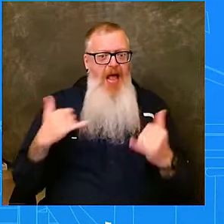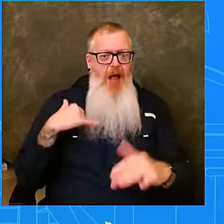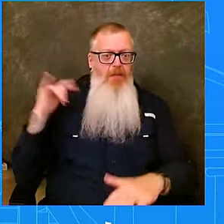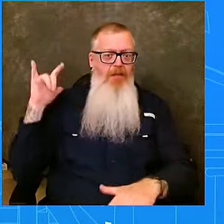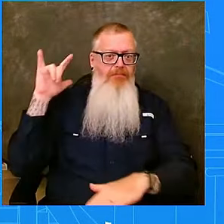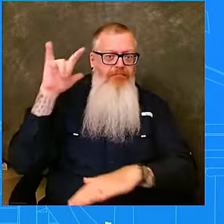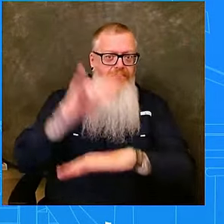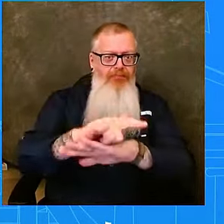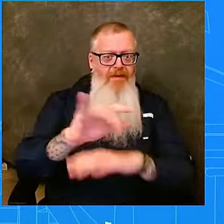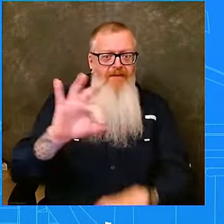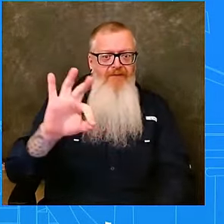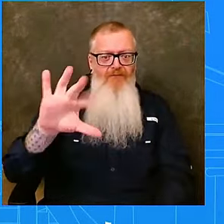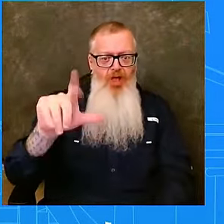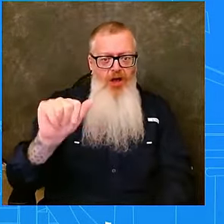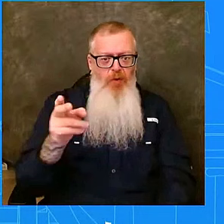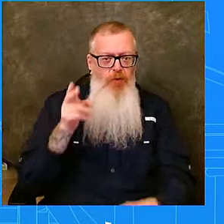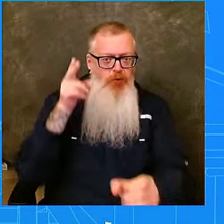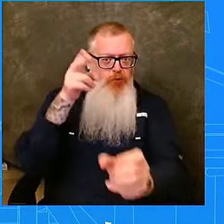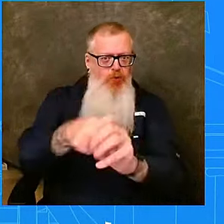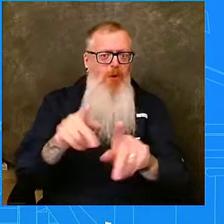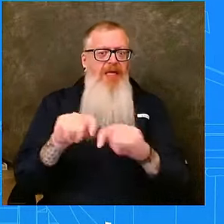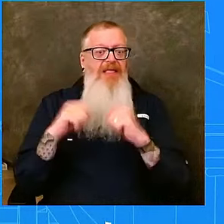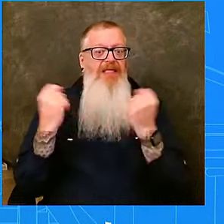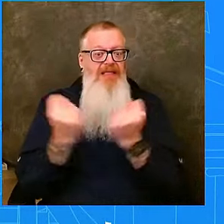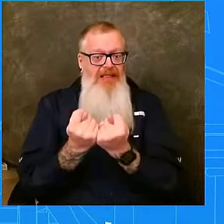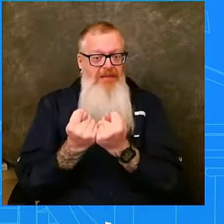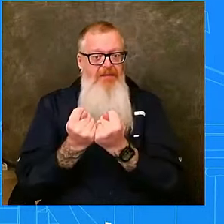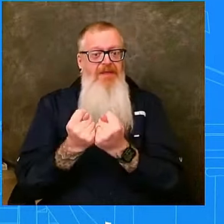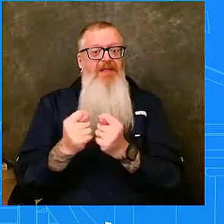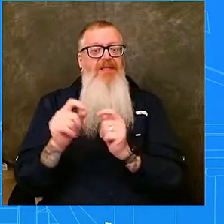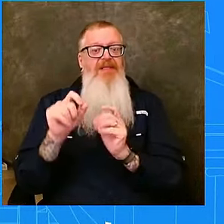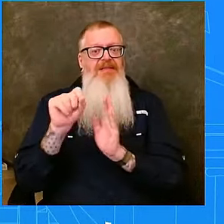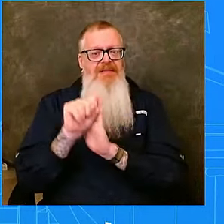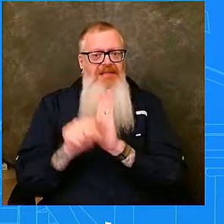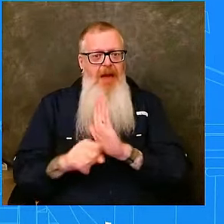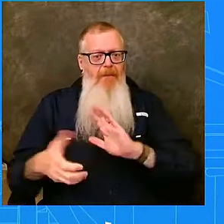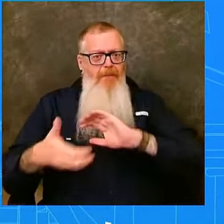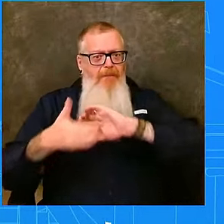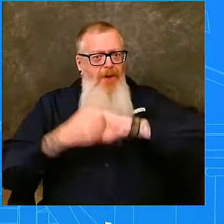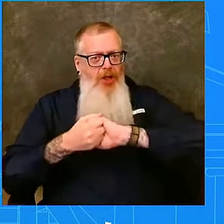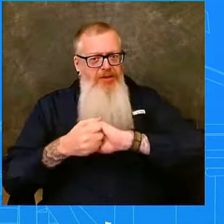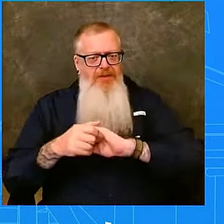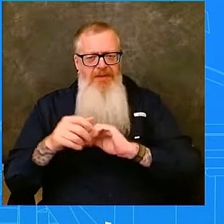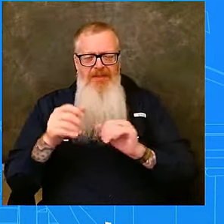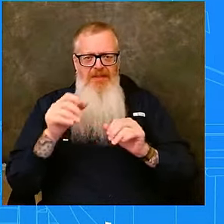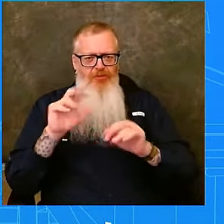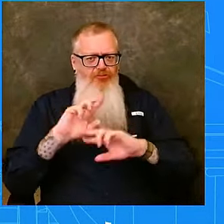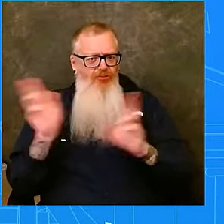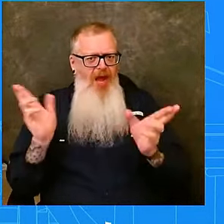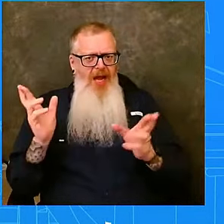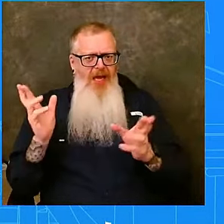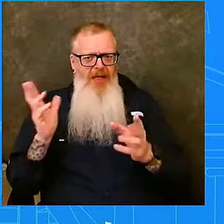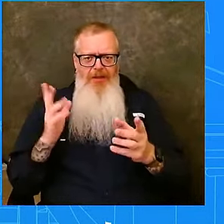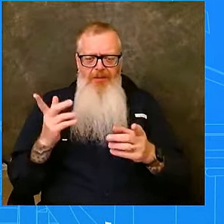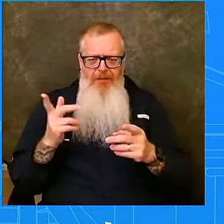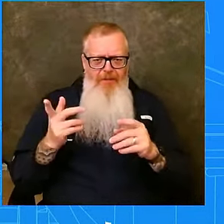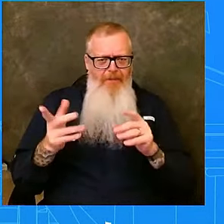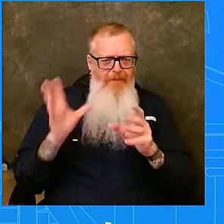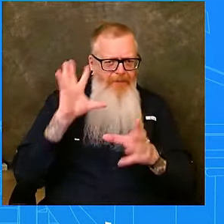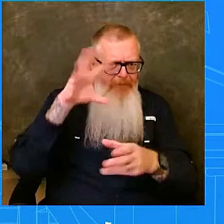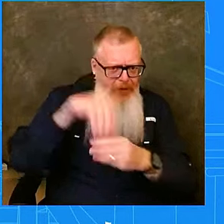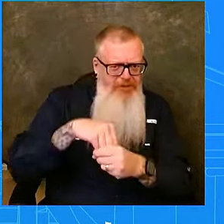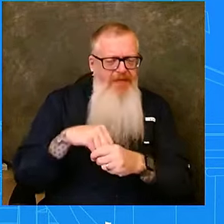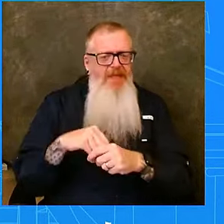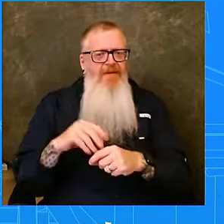partners that are in the field preparing for the impacts from Hurricane Latine. My leadership team,